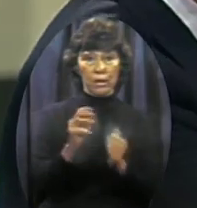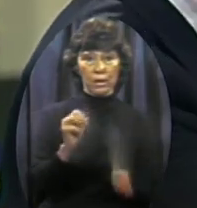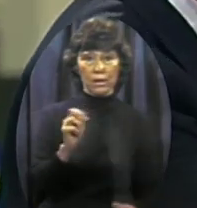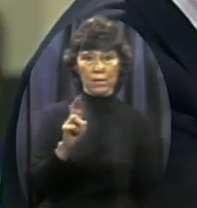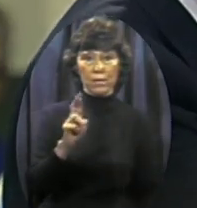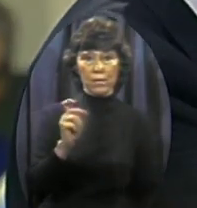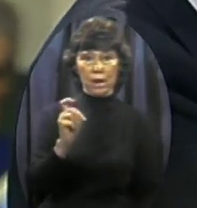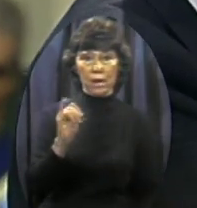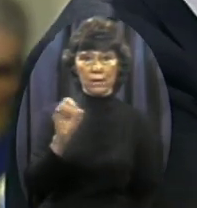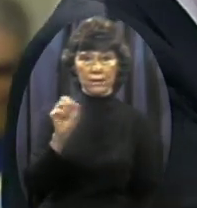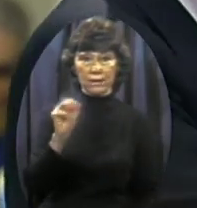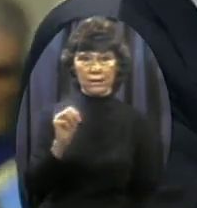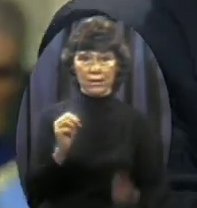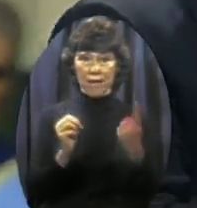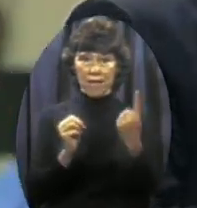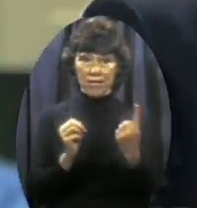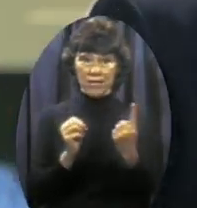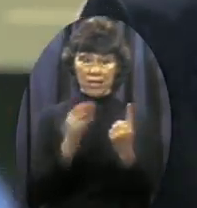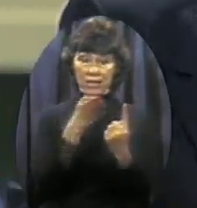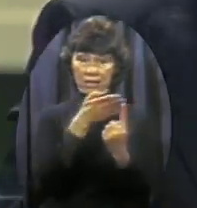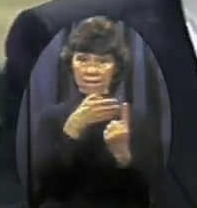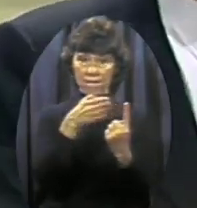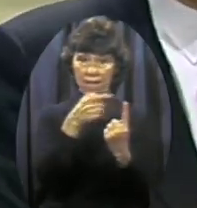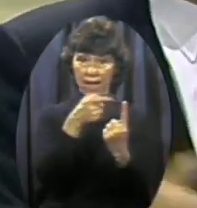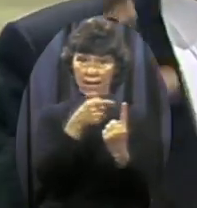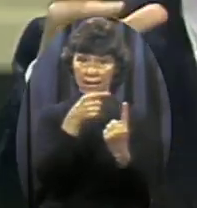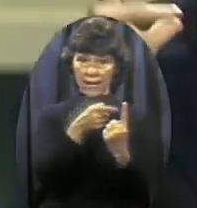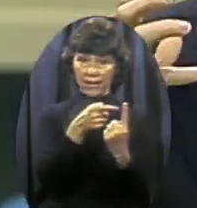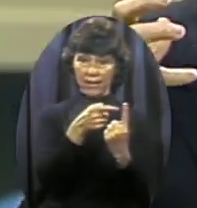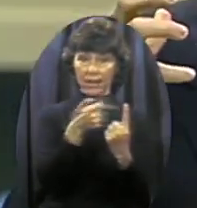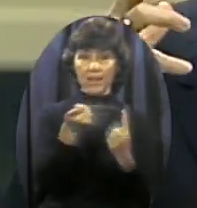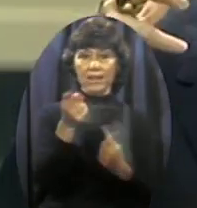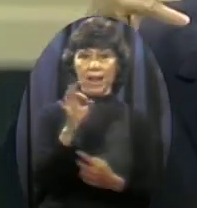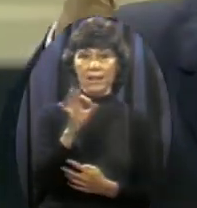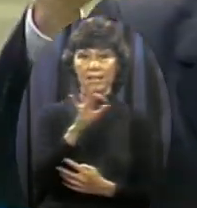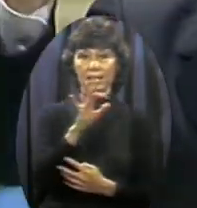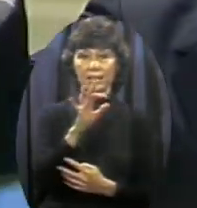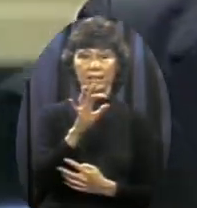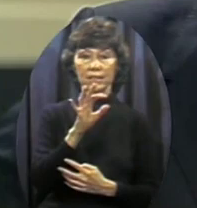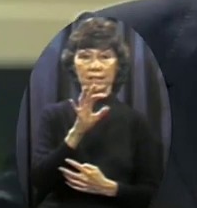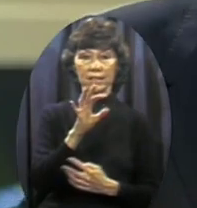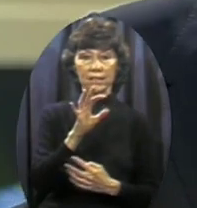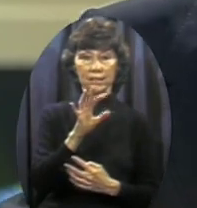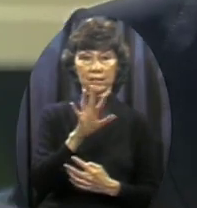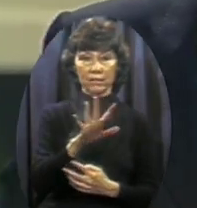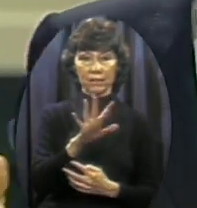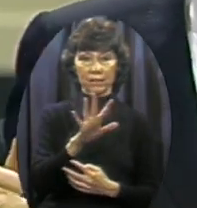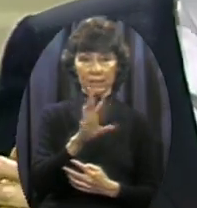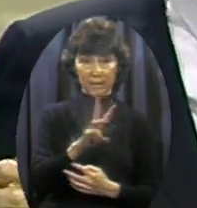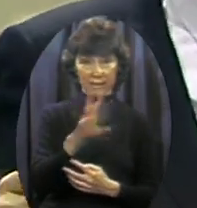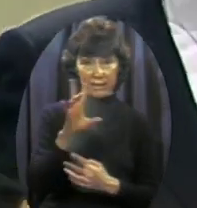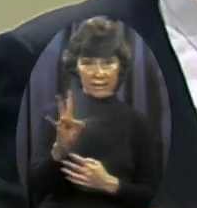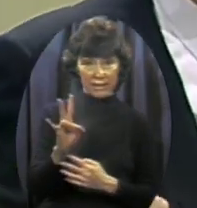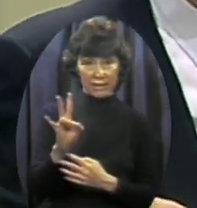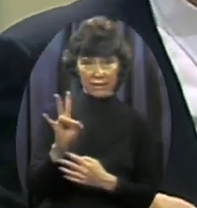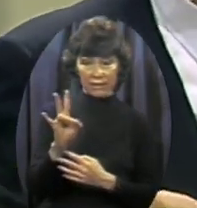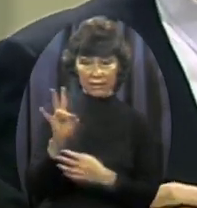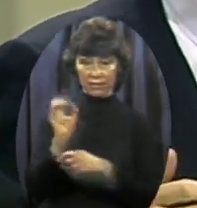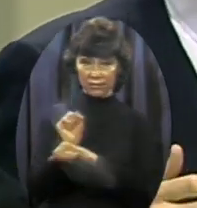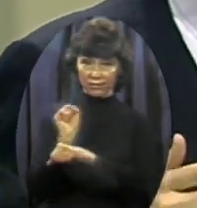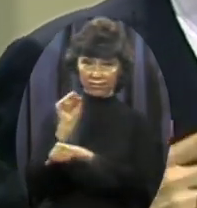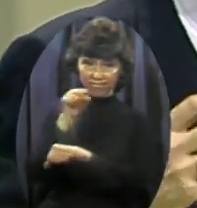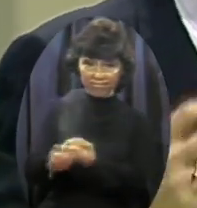system, this flag That in 1966 Crushed under the wheels of their tanks The Hungarians